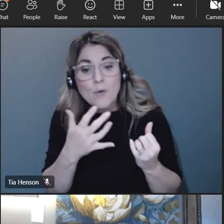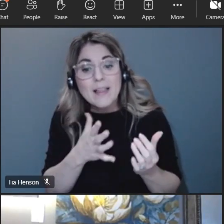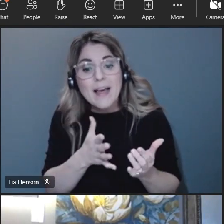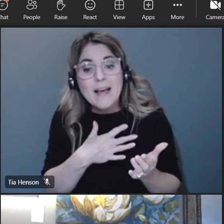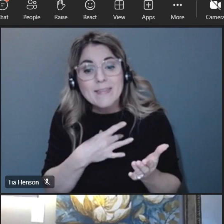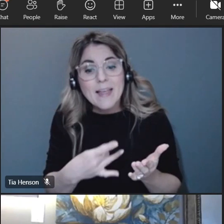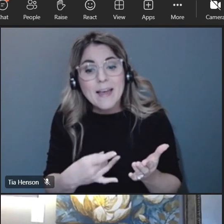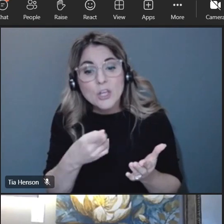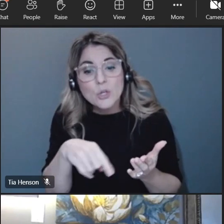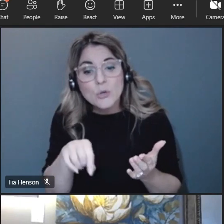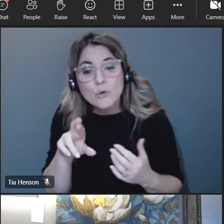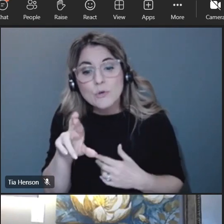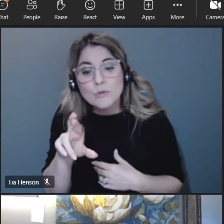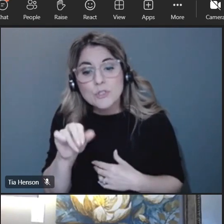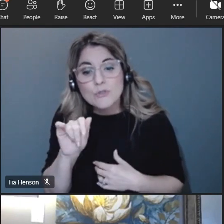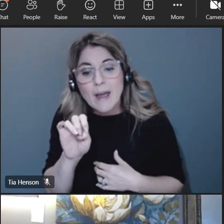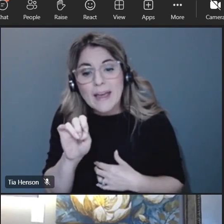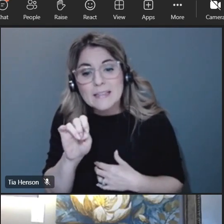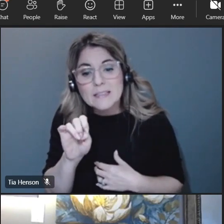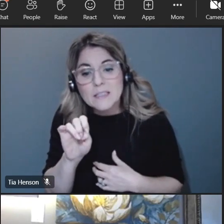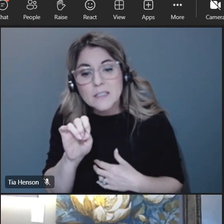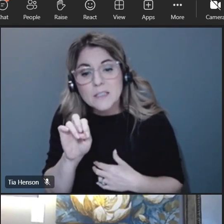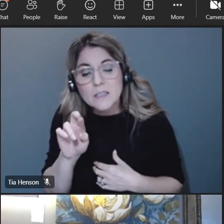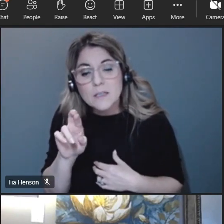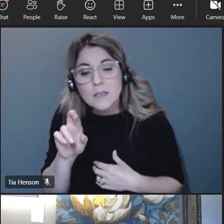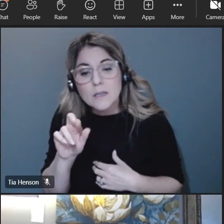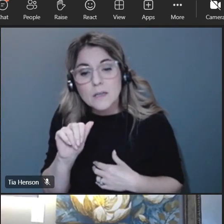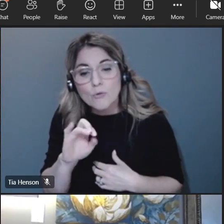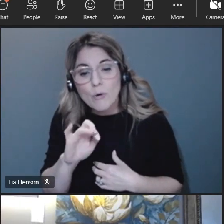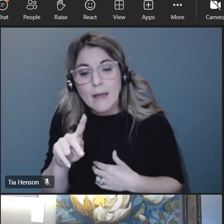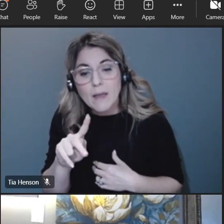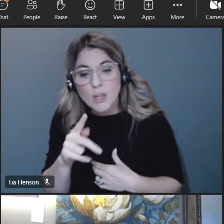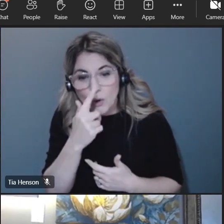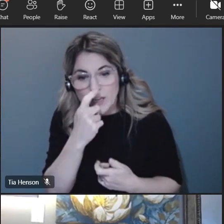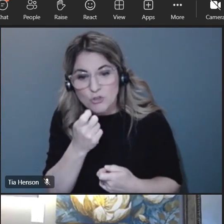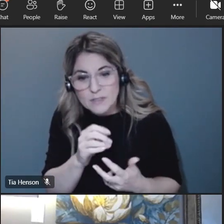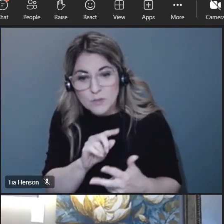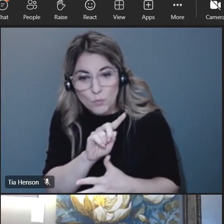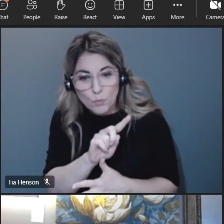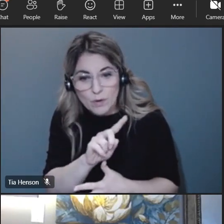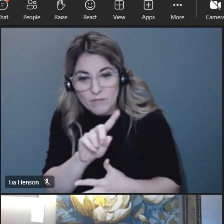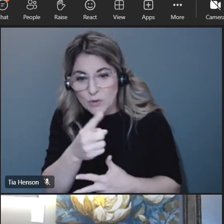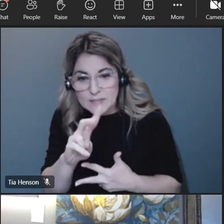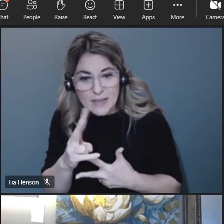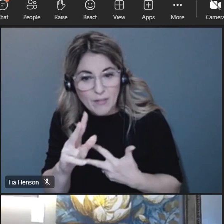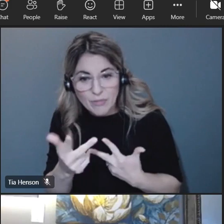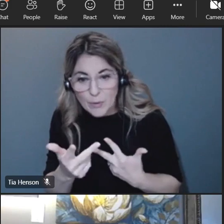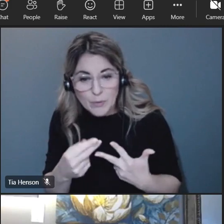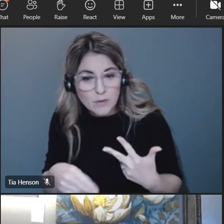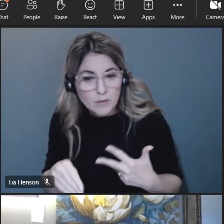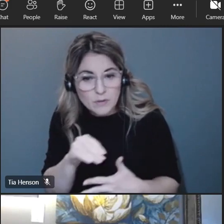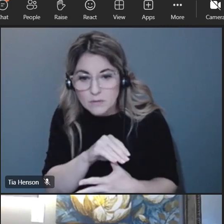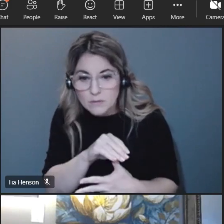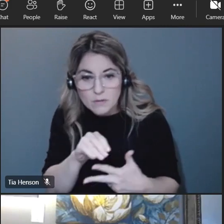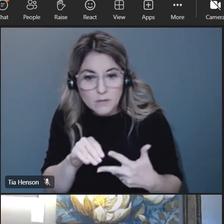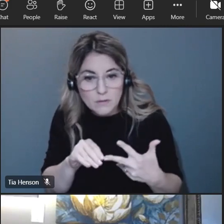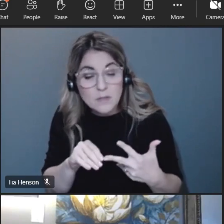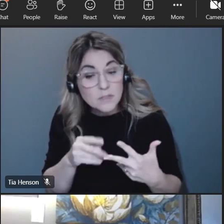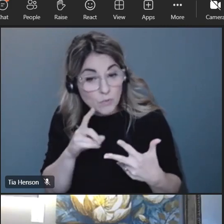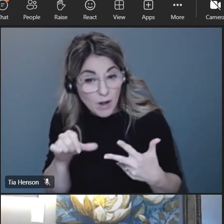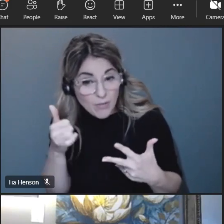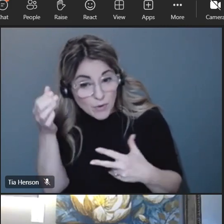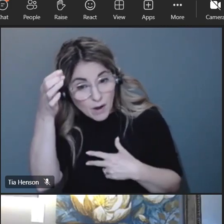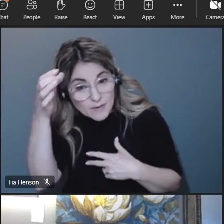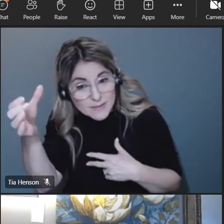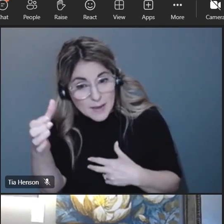rate them rank them in terms of your interest so were there other other concepts or have i